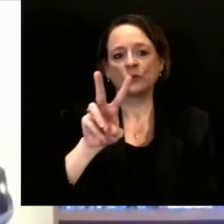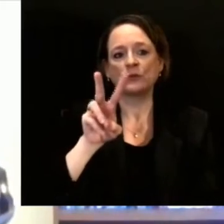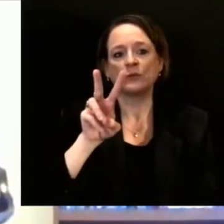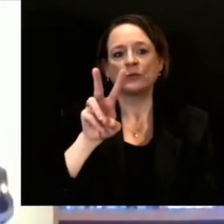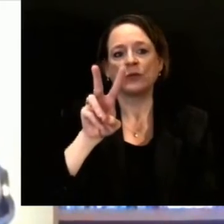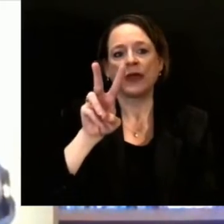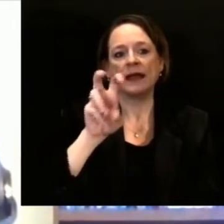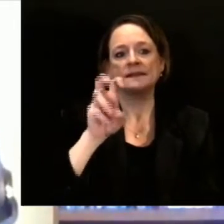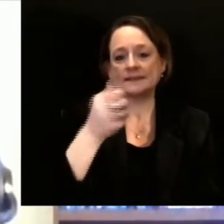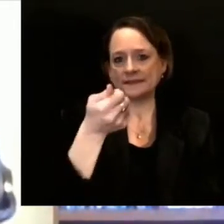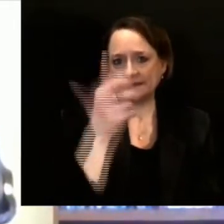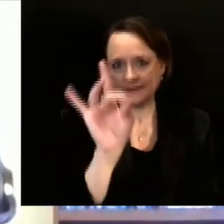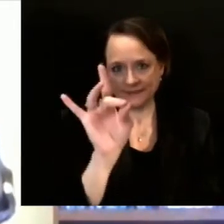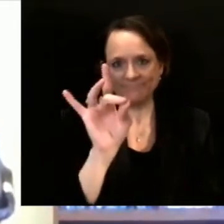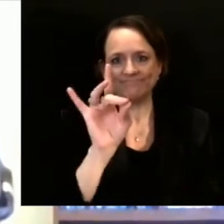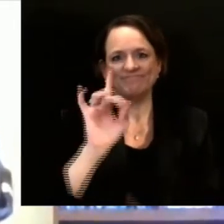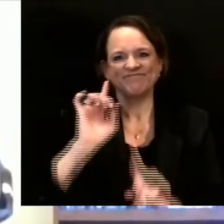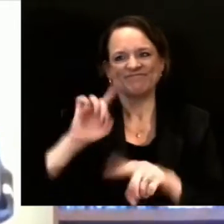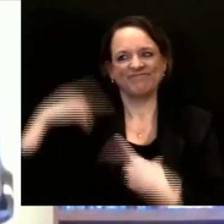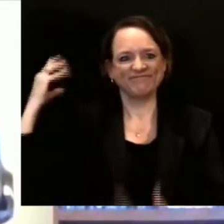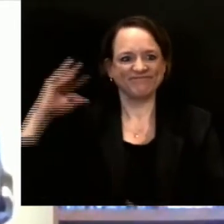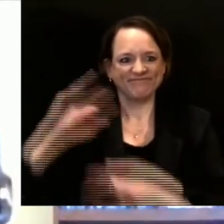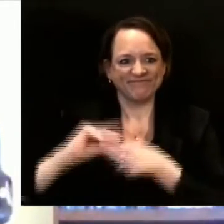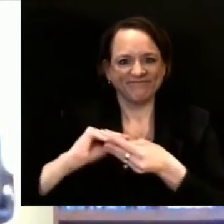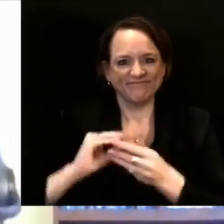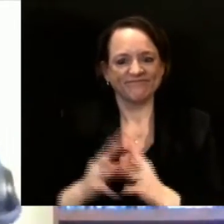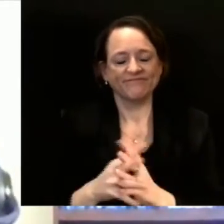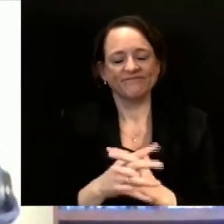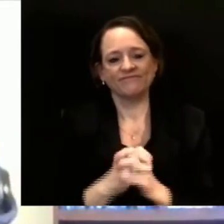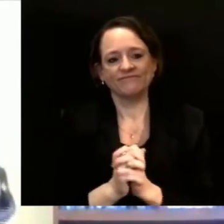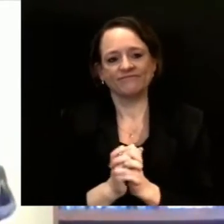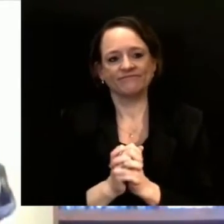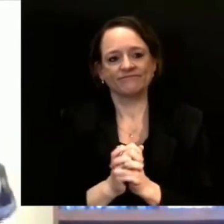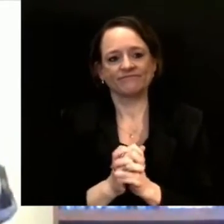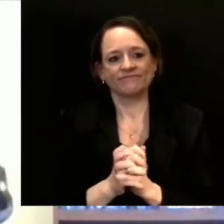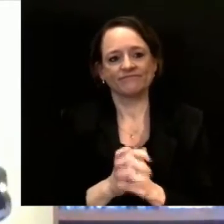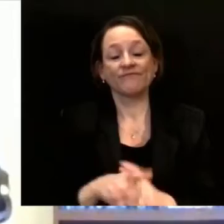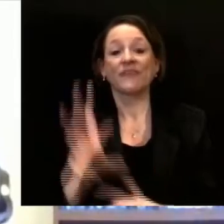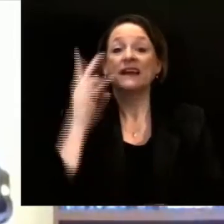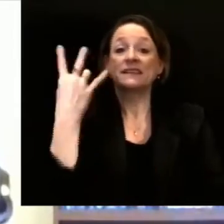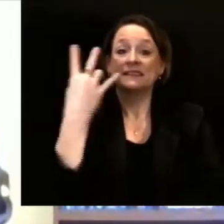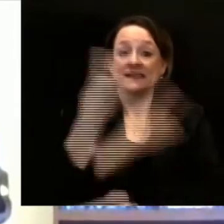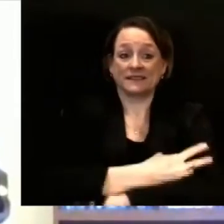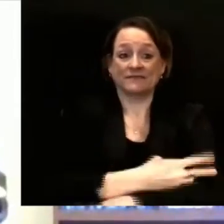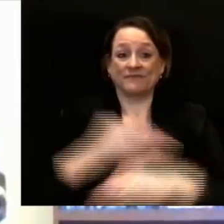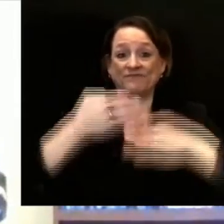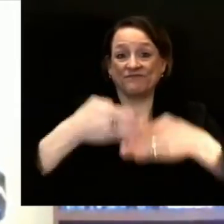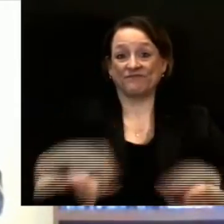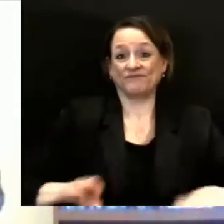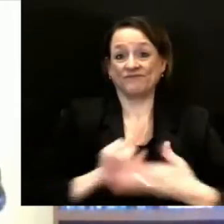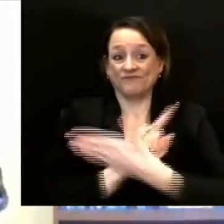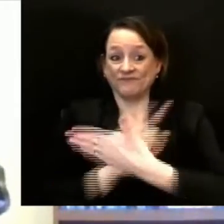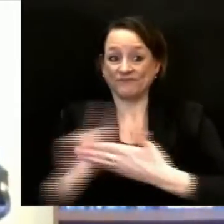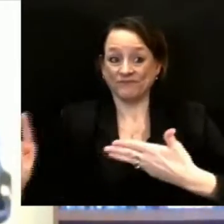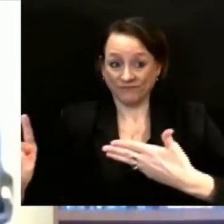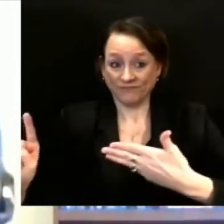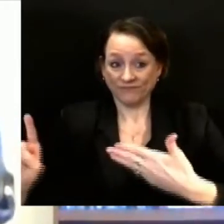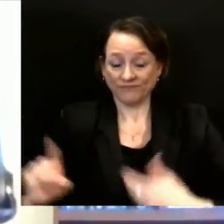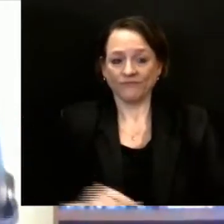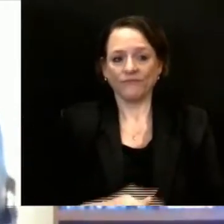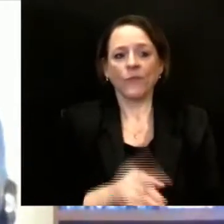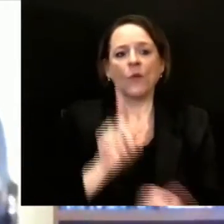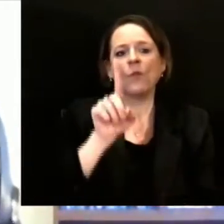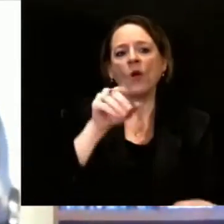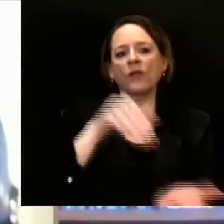1,545. That is lower than it has been in months, and it is also still